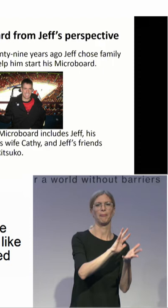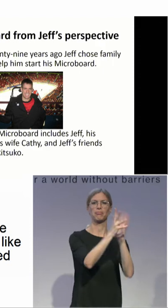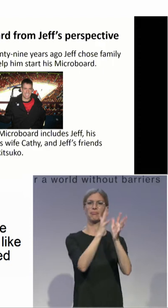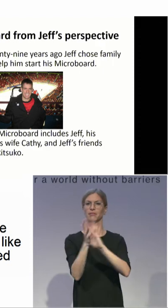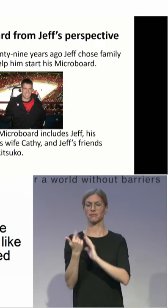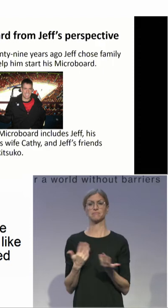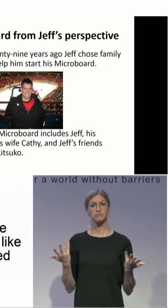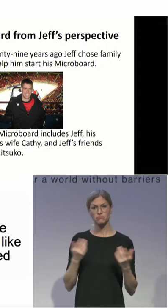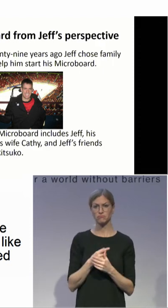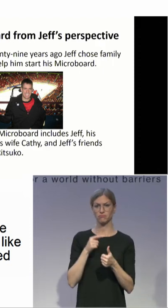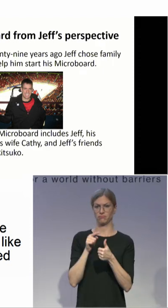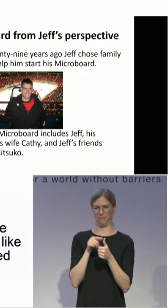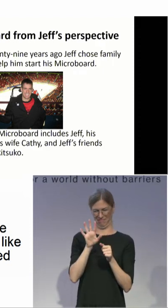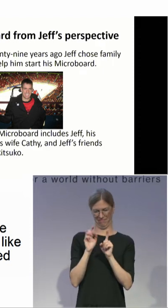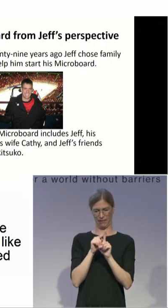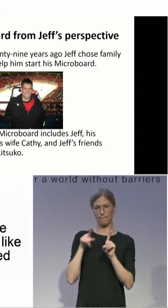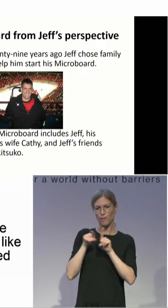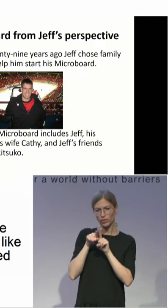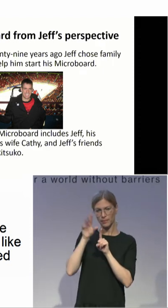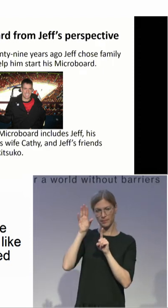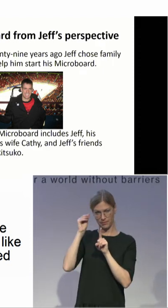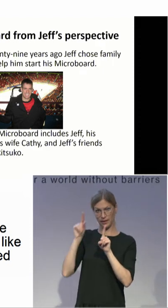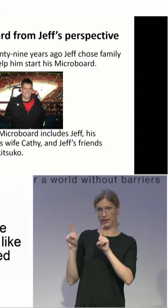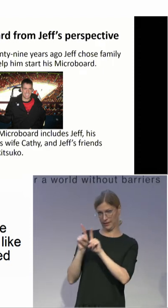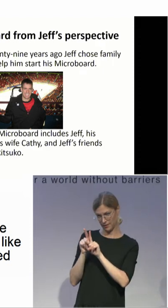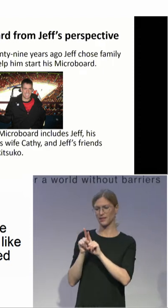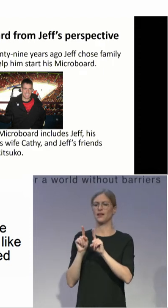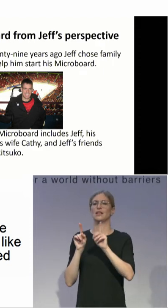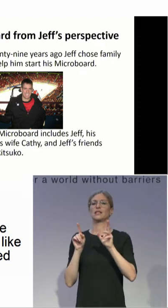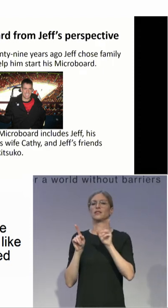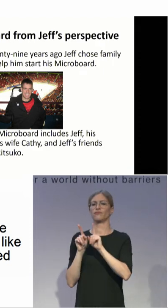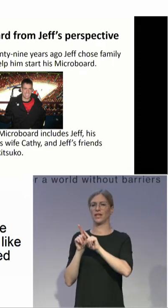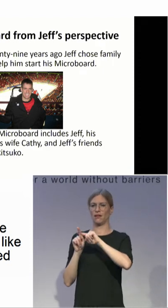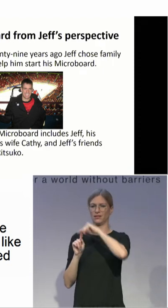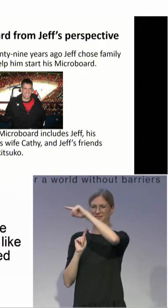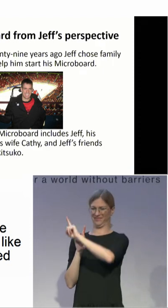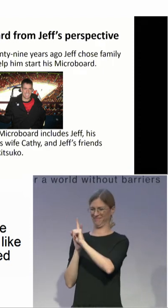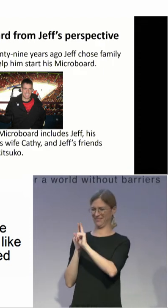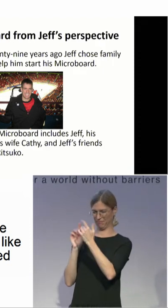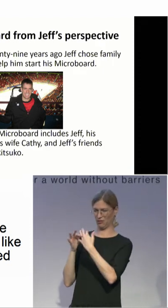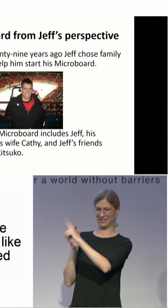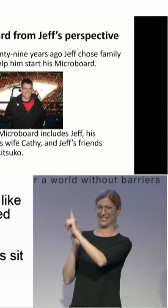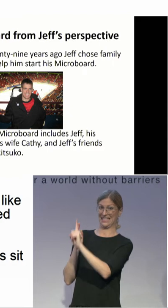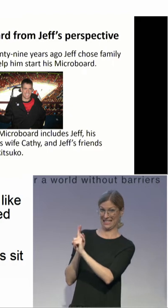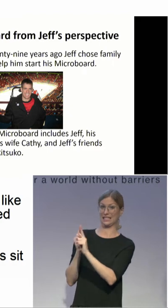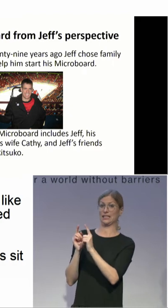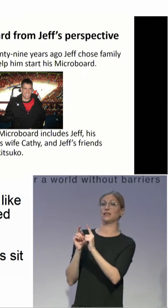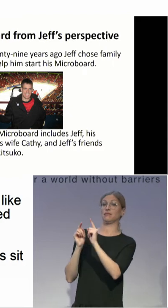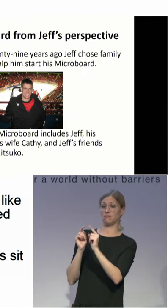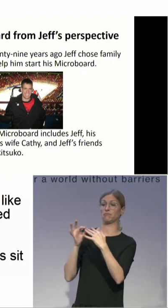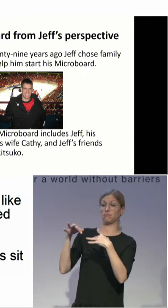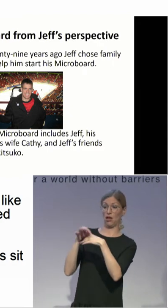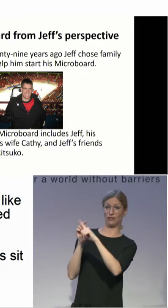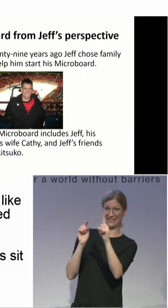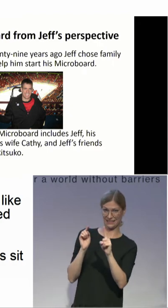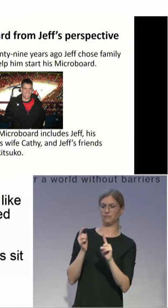friends sit on his microboard. And just to give context to that, the articles of incorporation for the microboard, they're not onerous, it's a